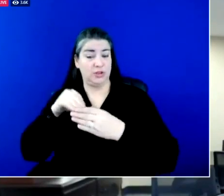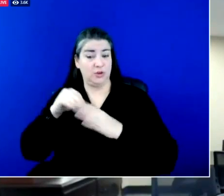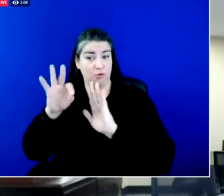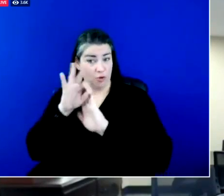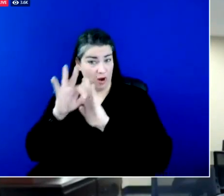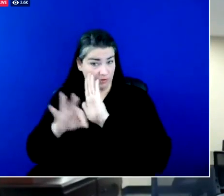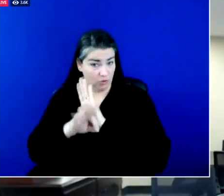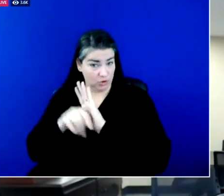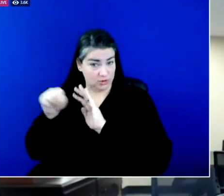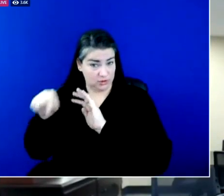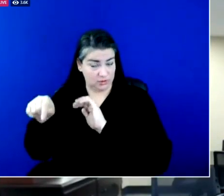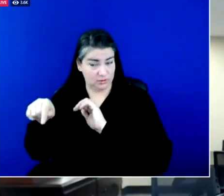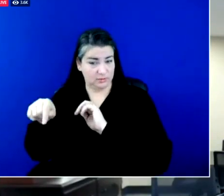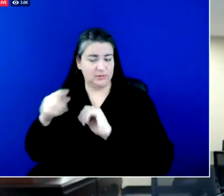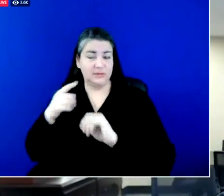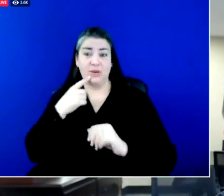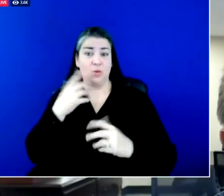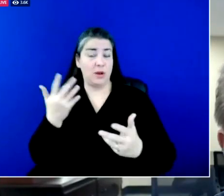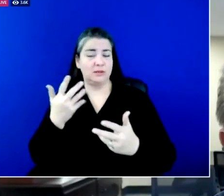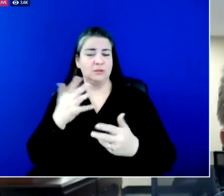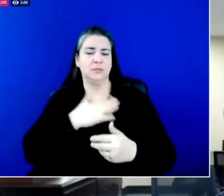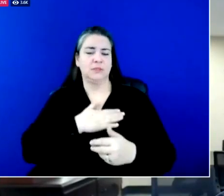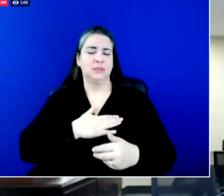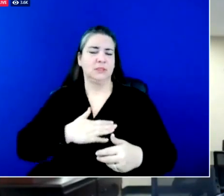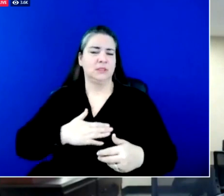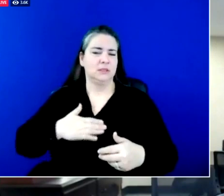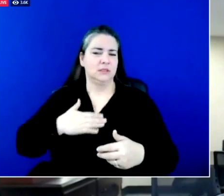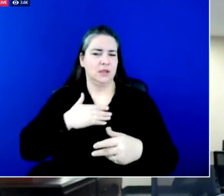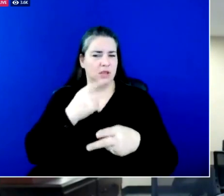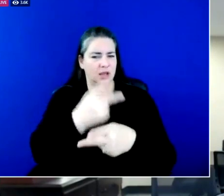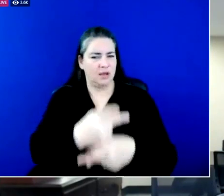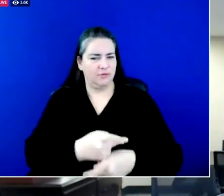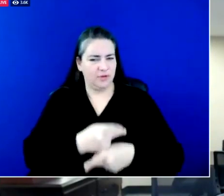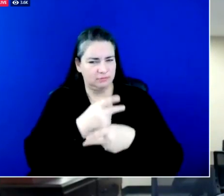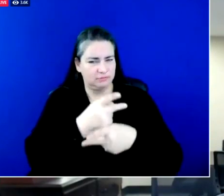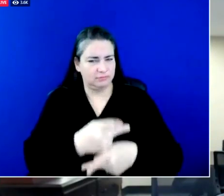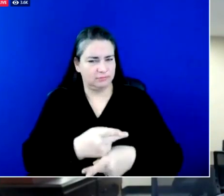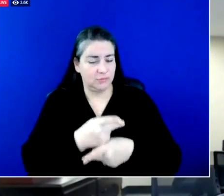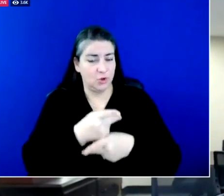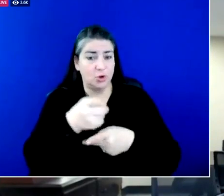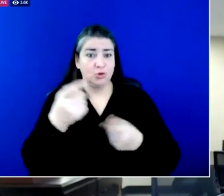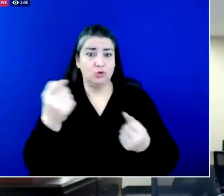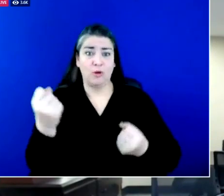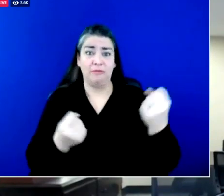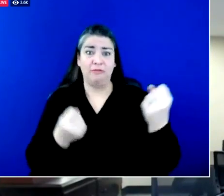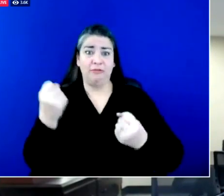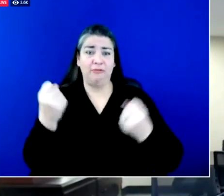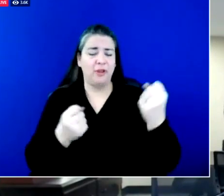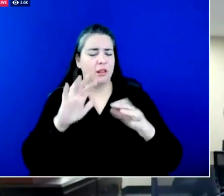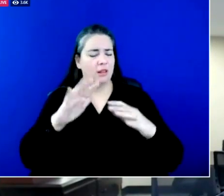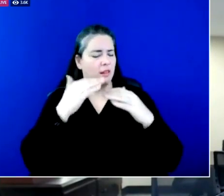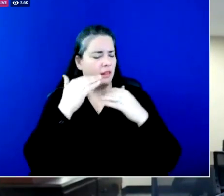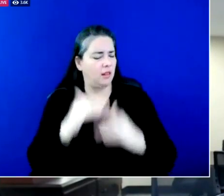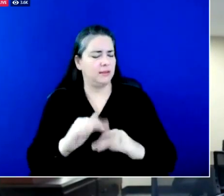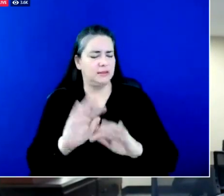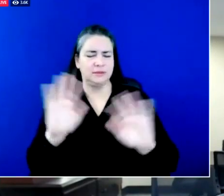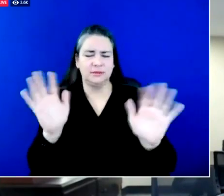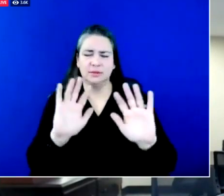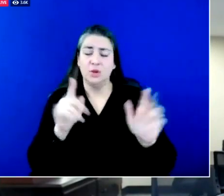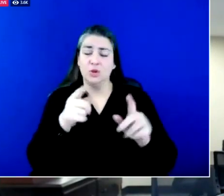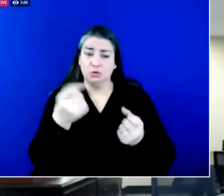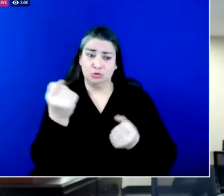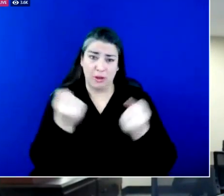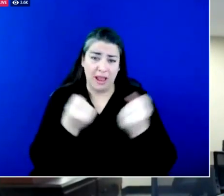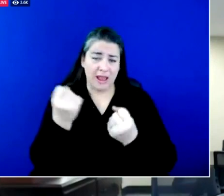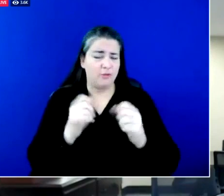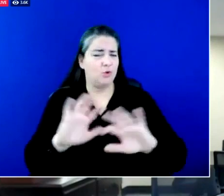use caution. Limit your travel today as Governor Beshear indicated, stay off the roadways if at all possible. There